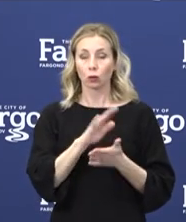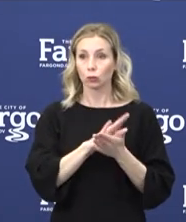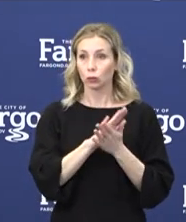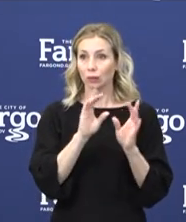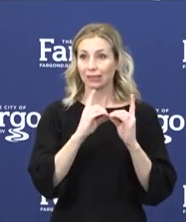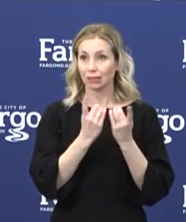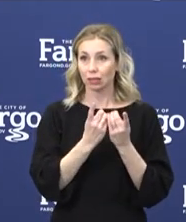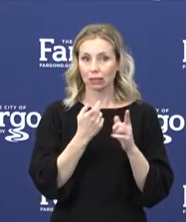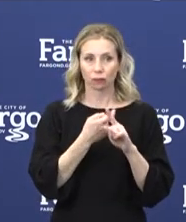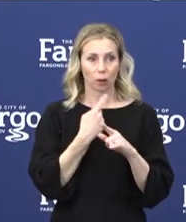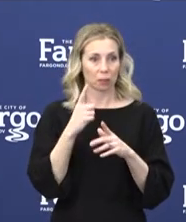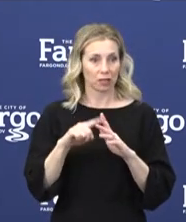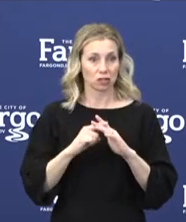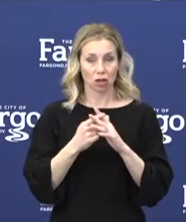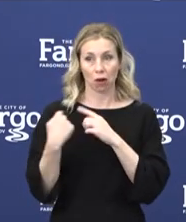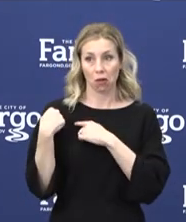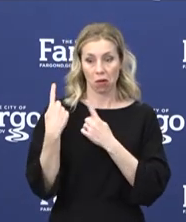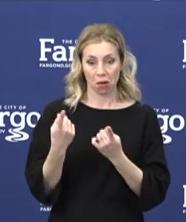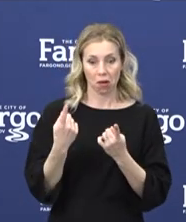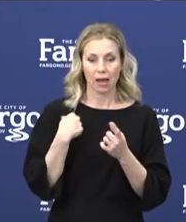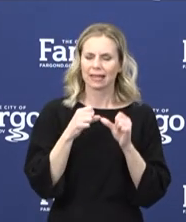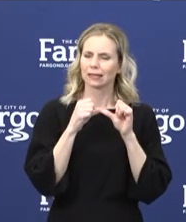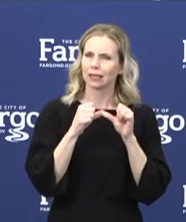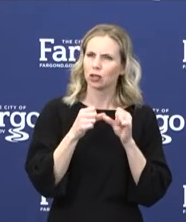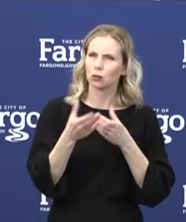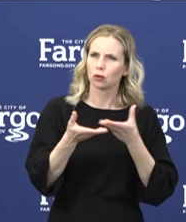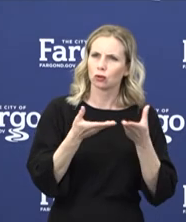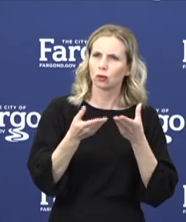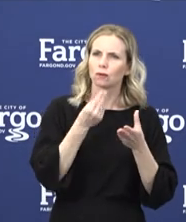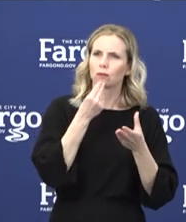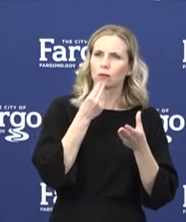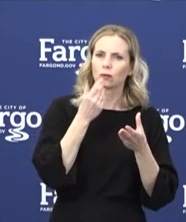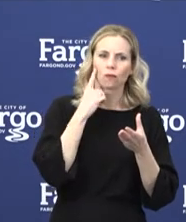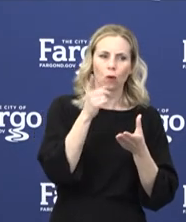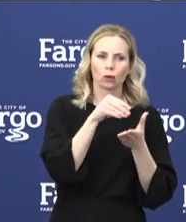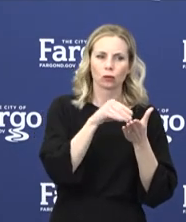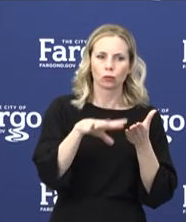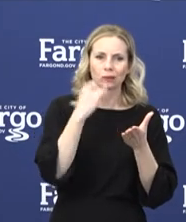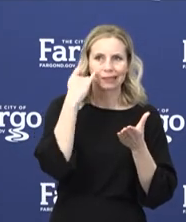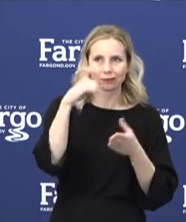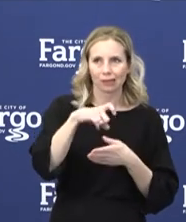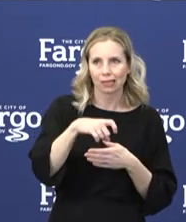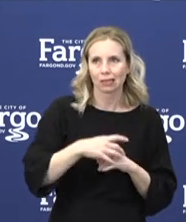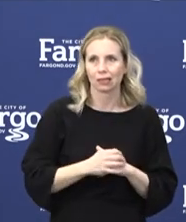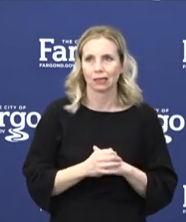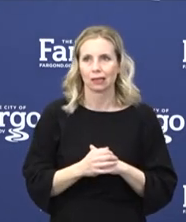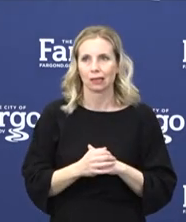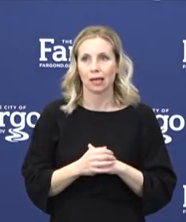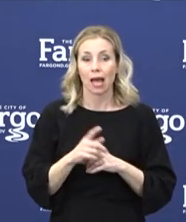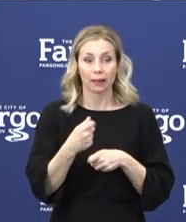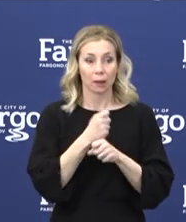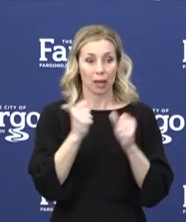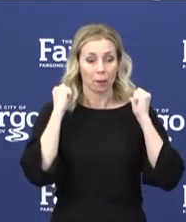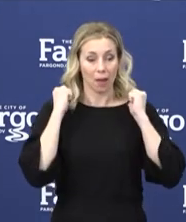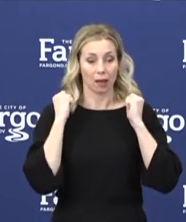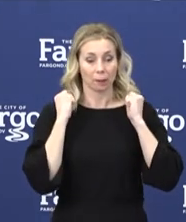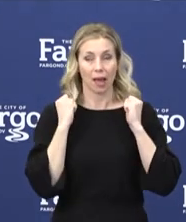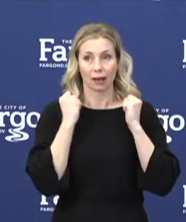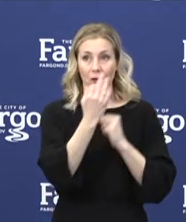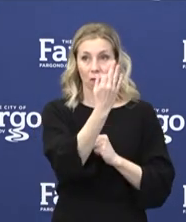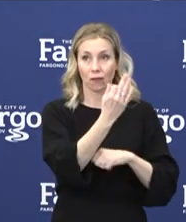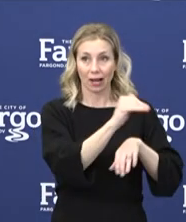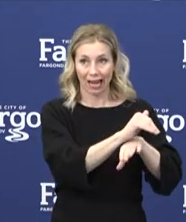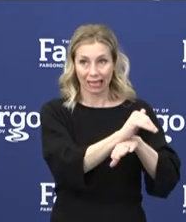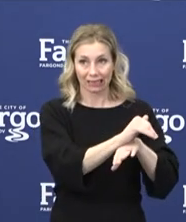has continued to serve daily meals for students that are in need, and they pack a backpack for them every Friday night